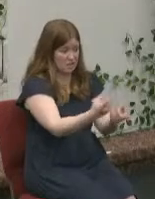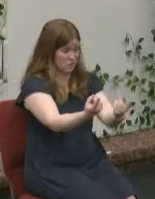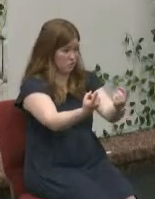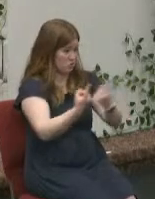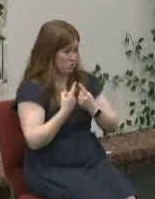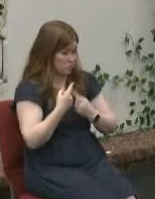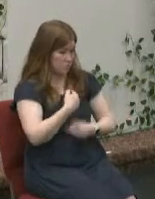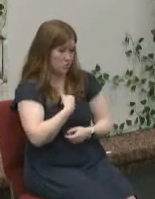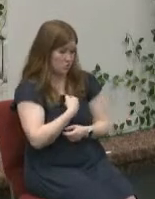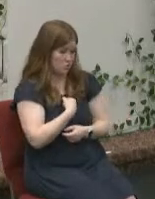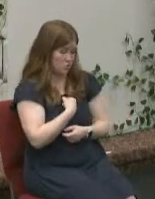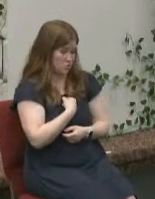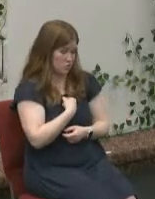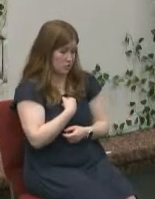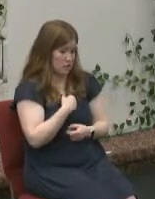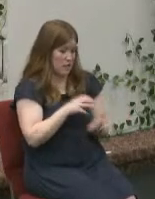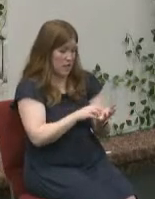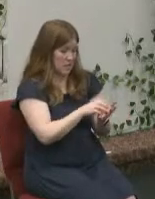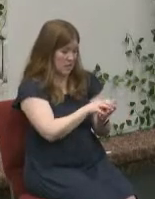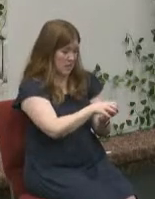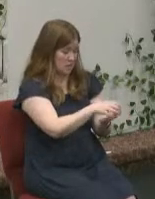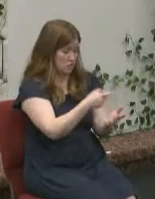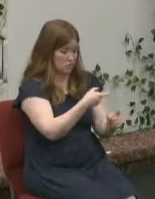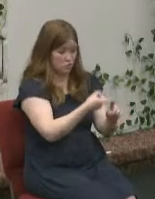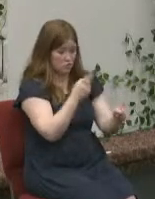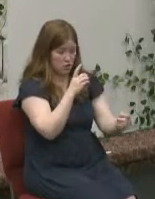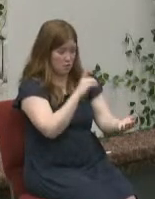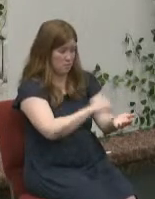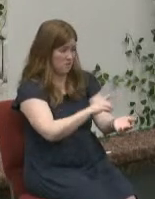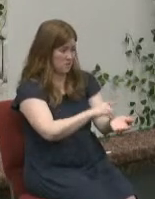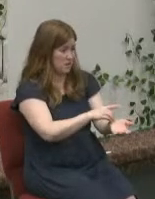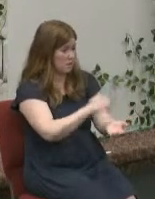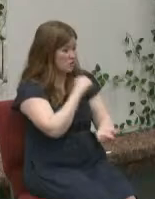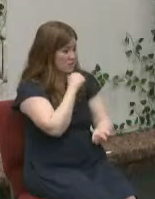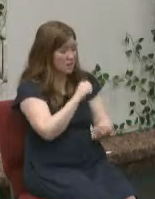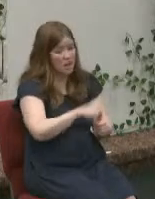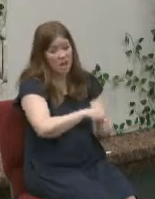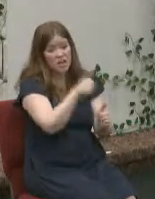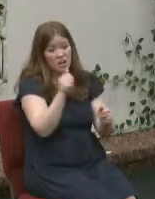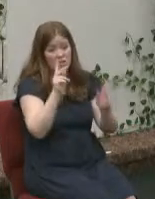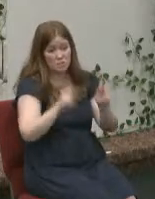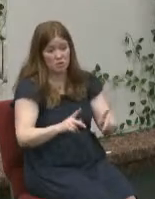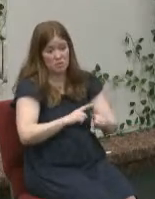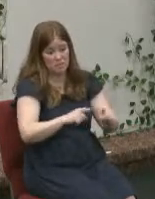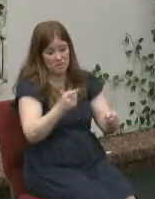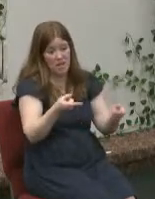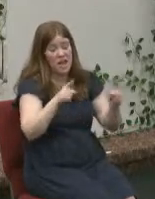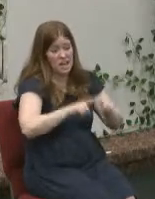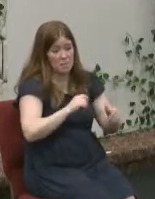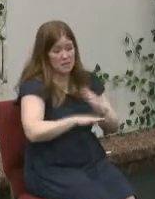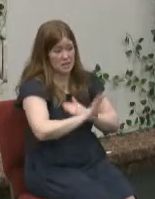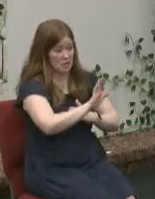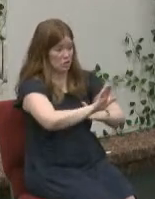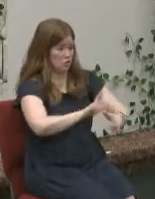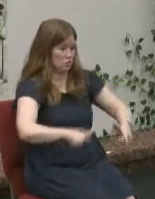the dick cancer diagnosis from the doctor isn't somebody else that you've heard of it's yours